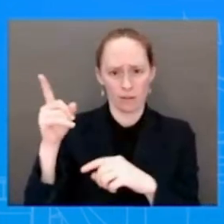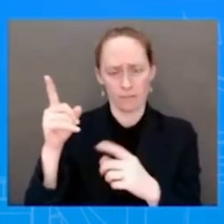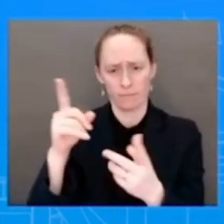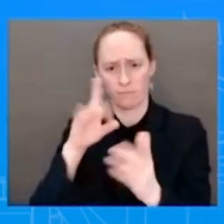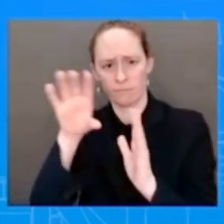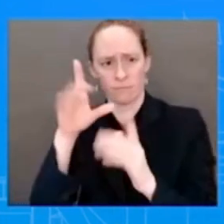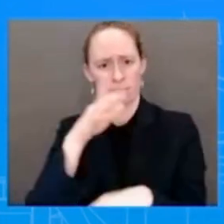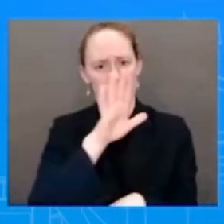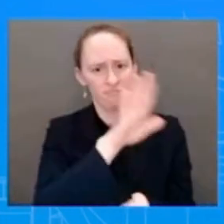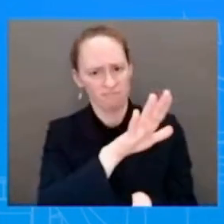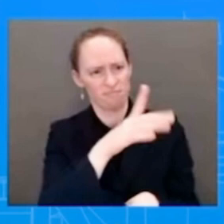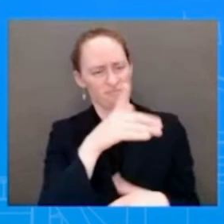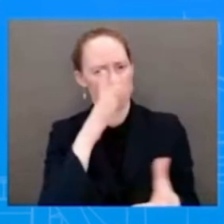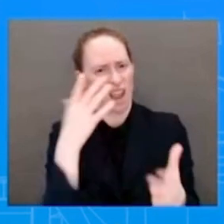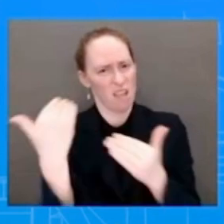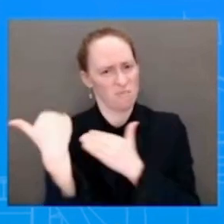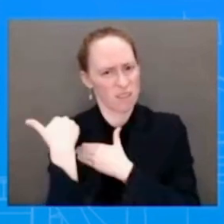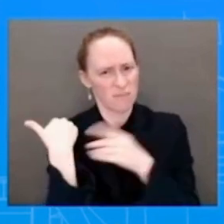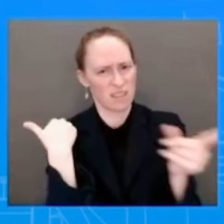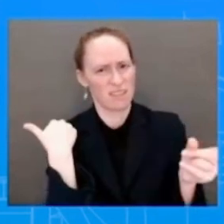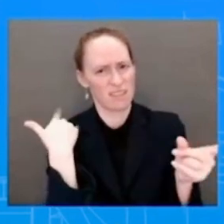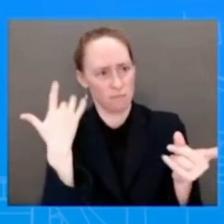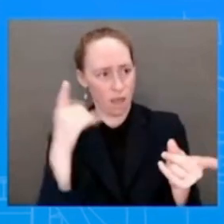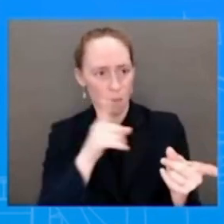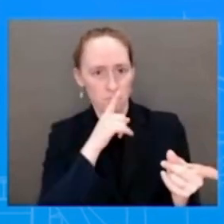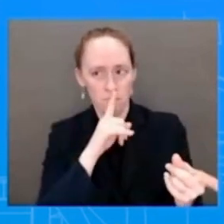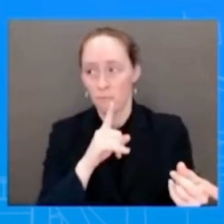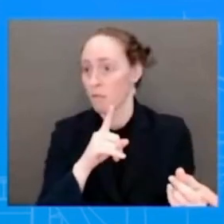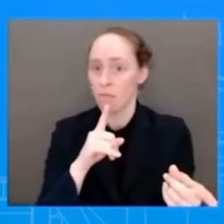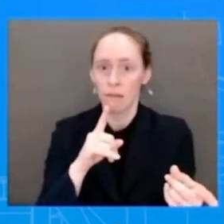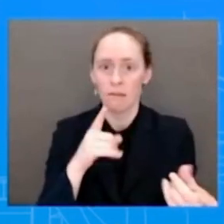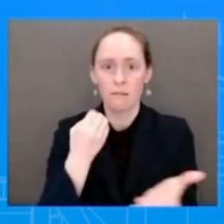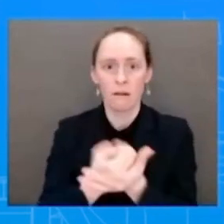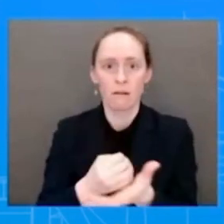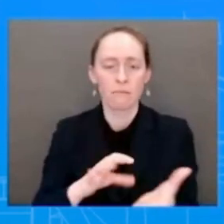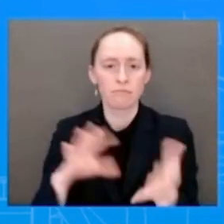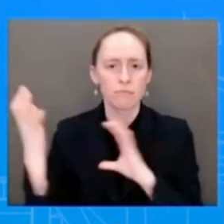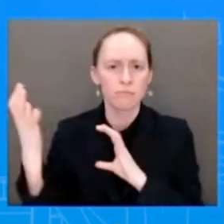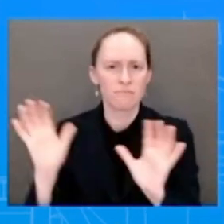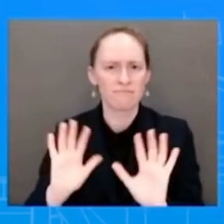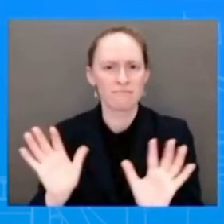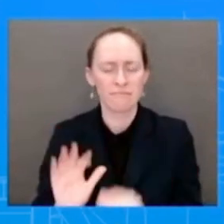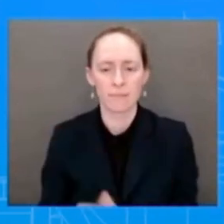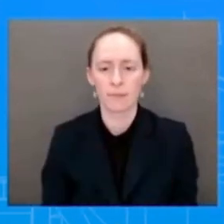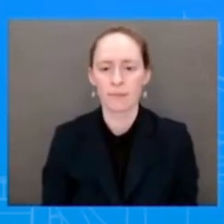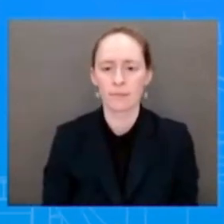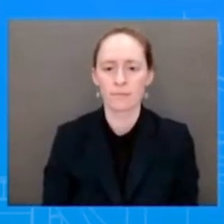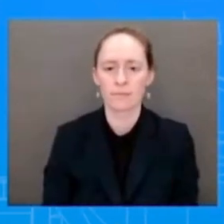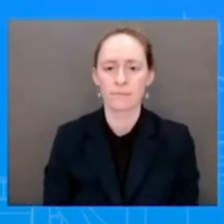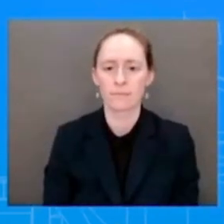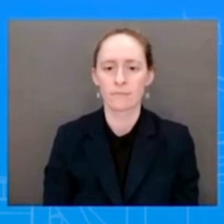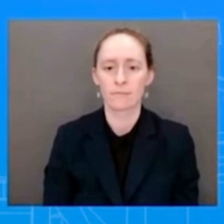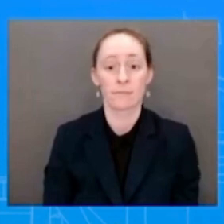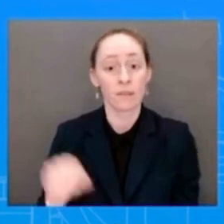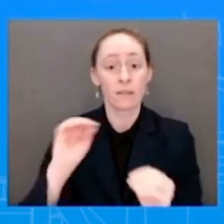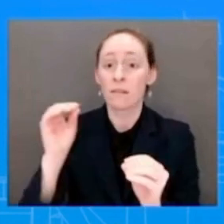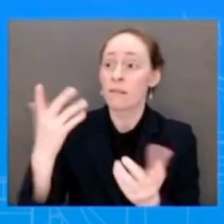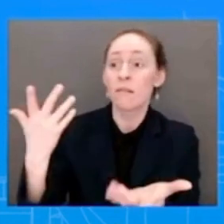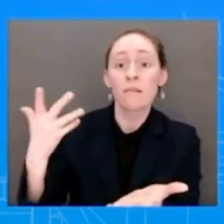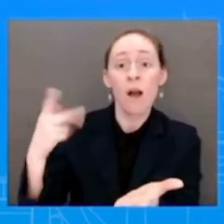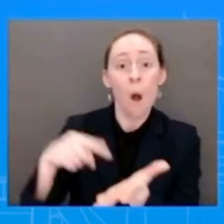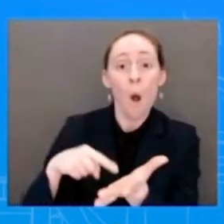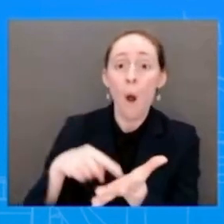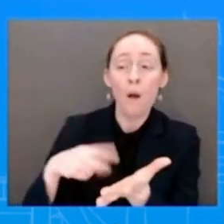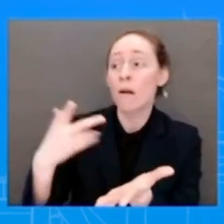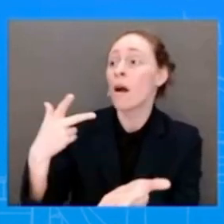to a default. Like, we've been very clear on that. And he even said, the Speaker, as you just mentioned, Mary, I think you were alluding to this, we're